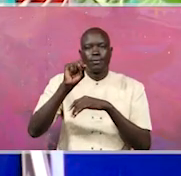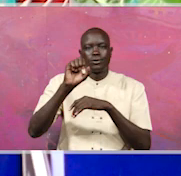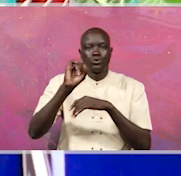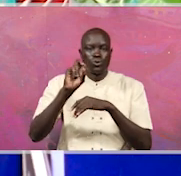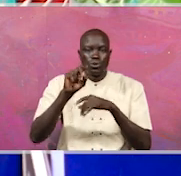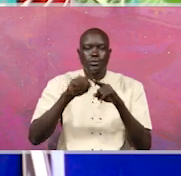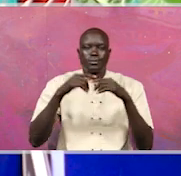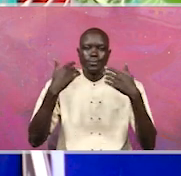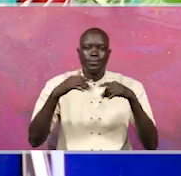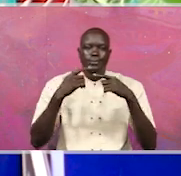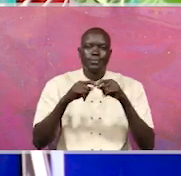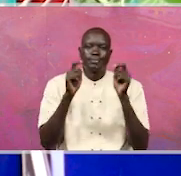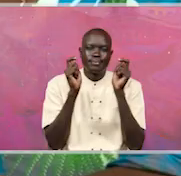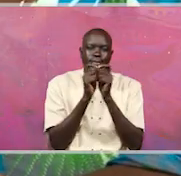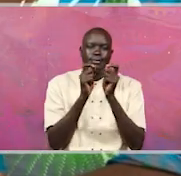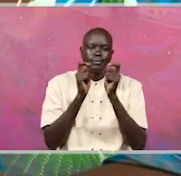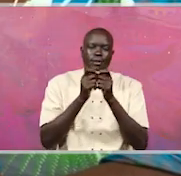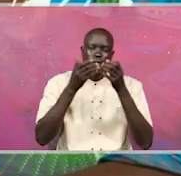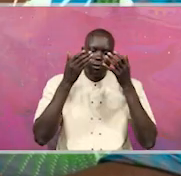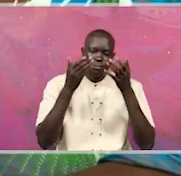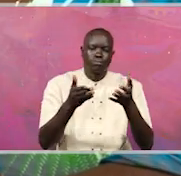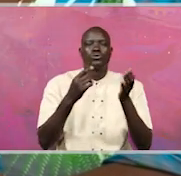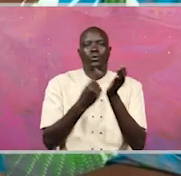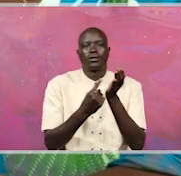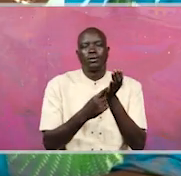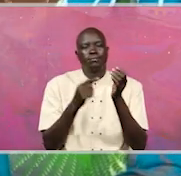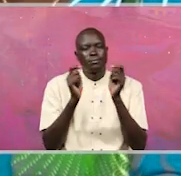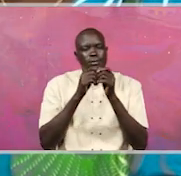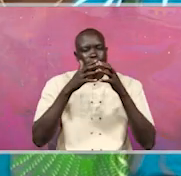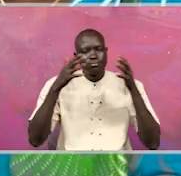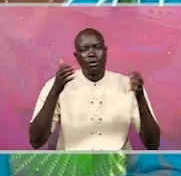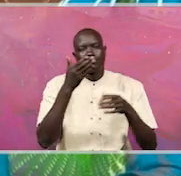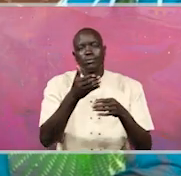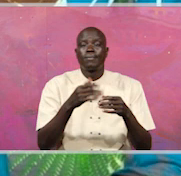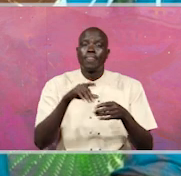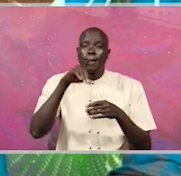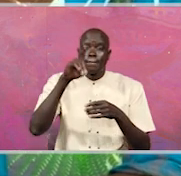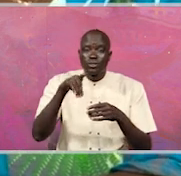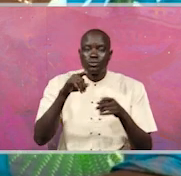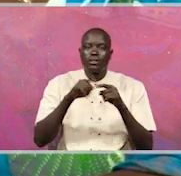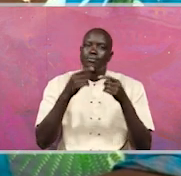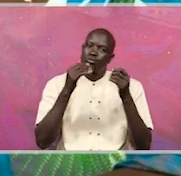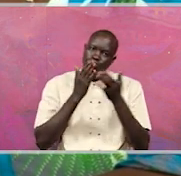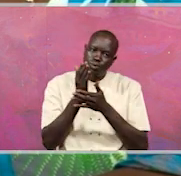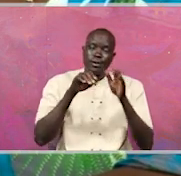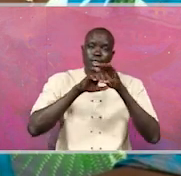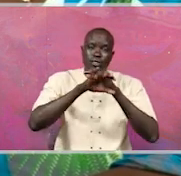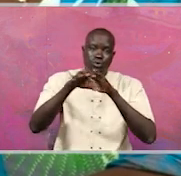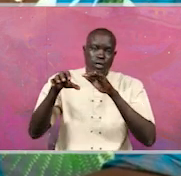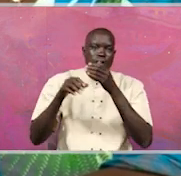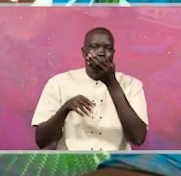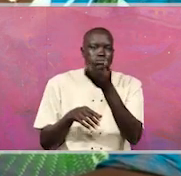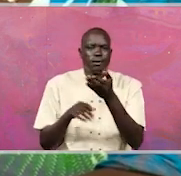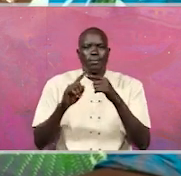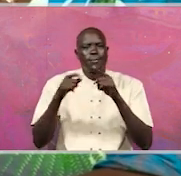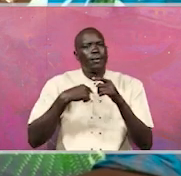the necks of Ugandans. And while it has been decentralized, I think